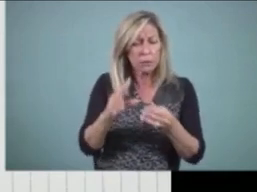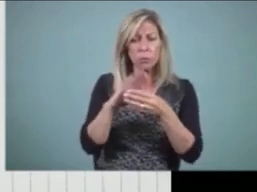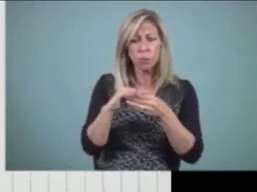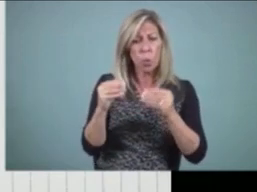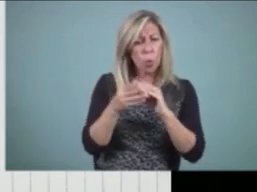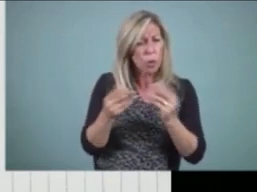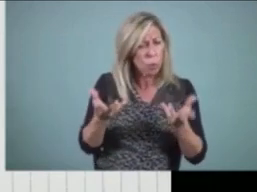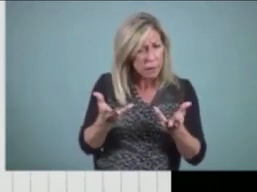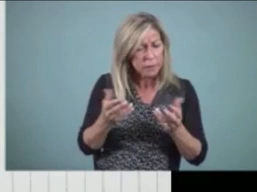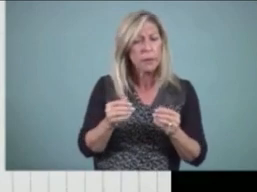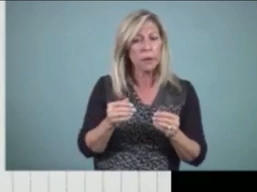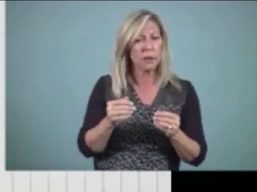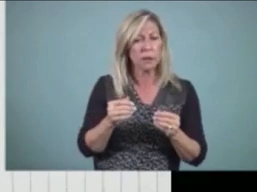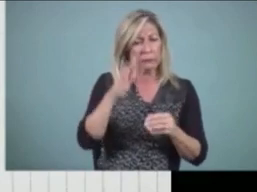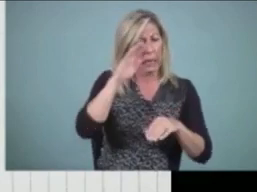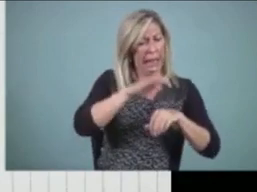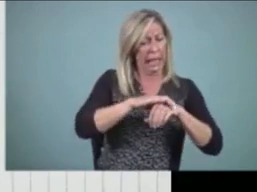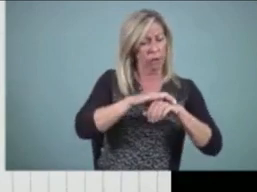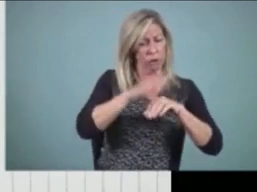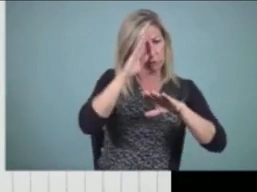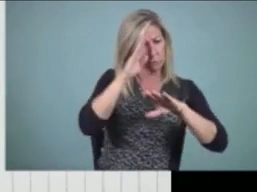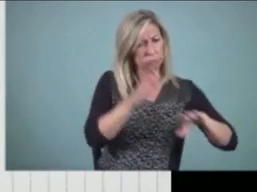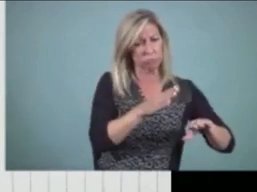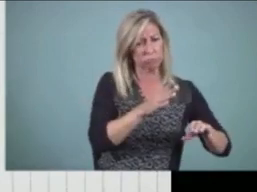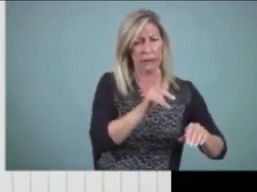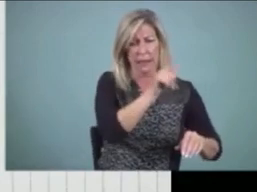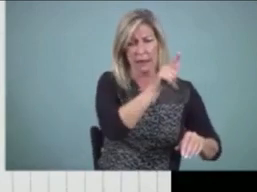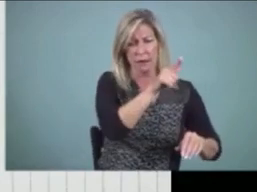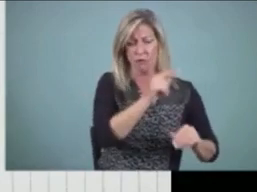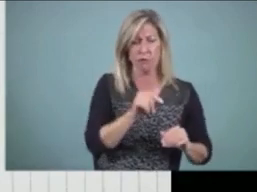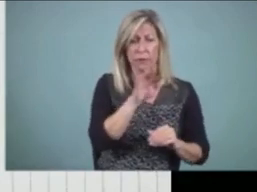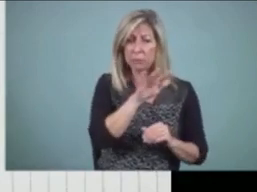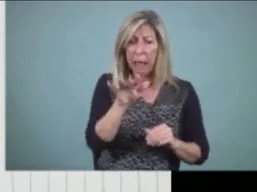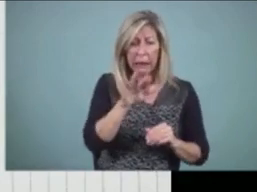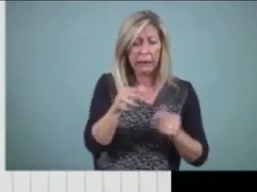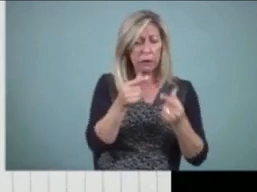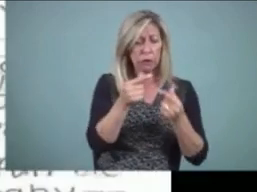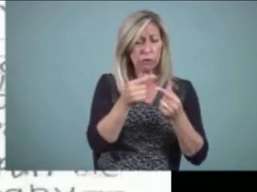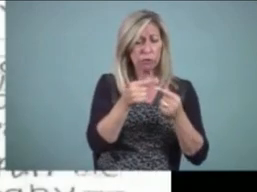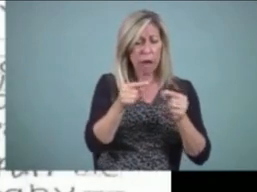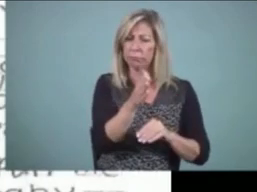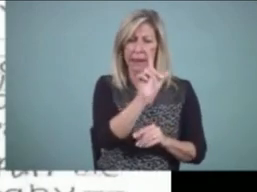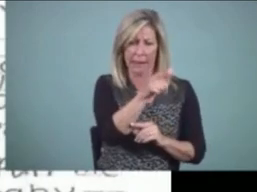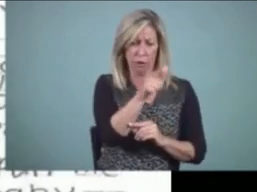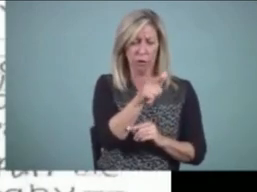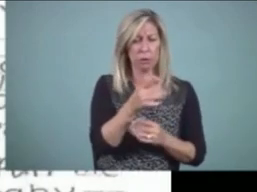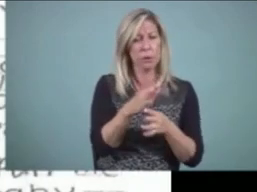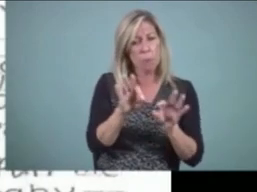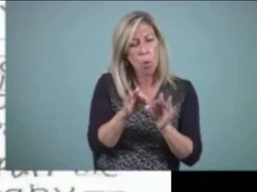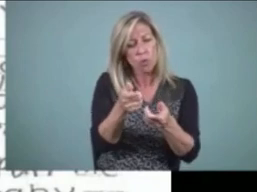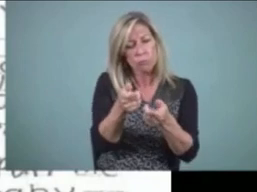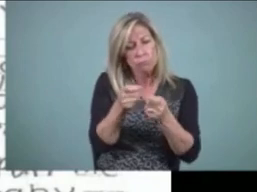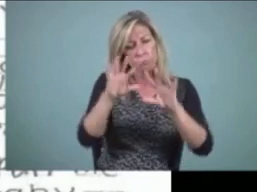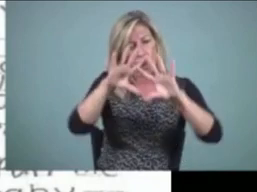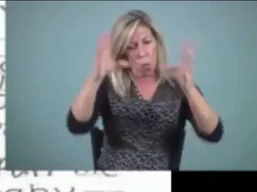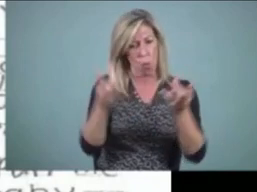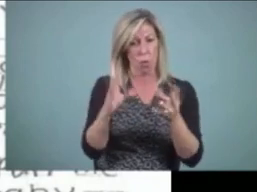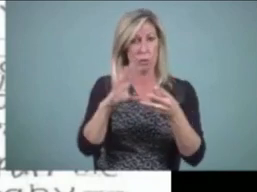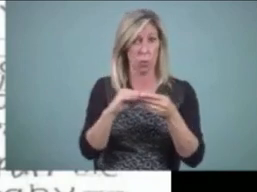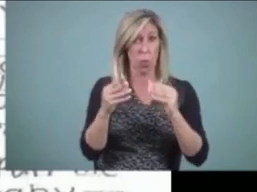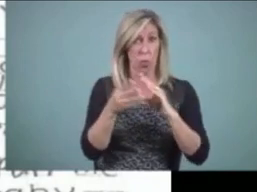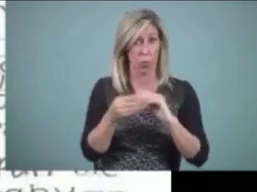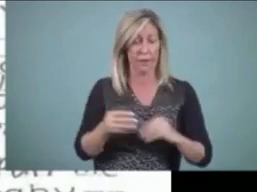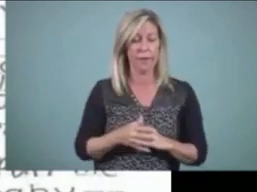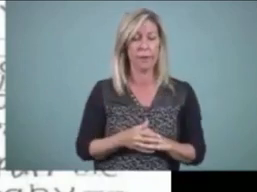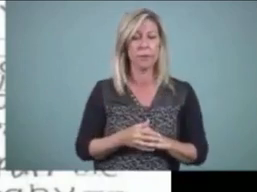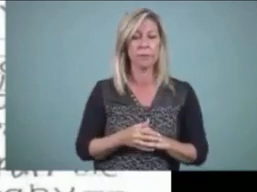about the English and the spelling and the grammar. Next slide, please. Then you're also going to see a